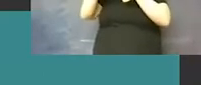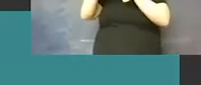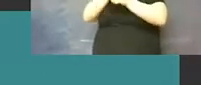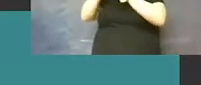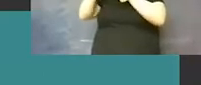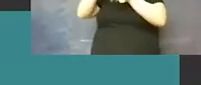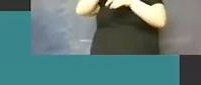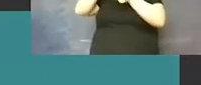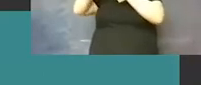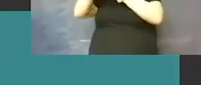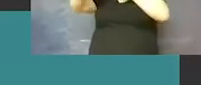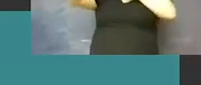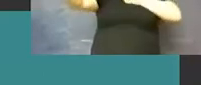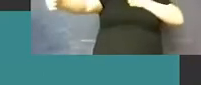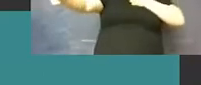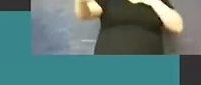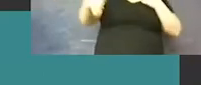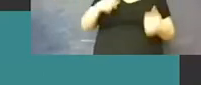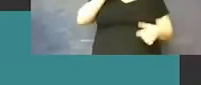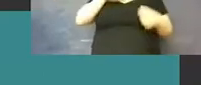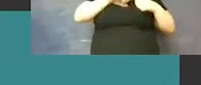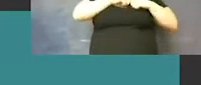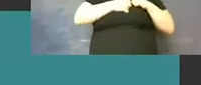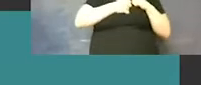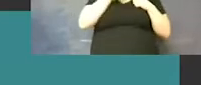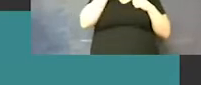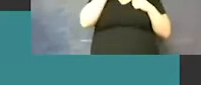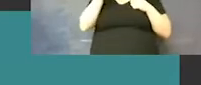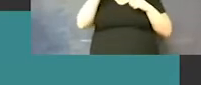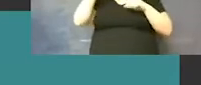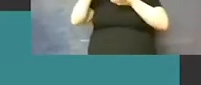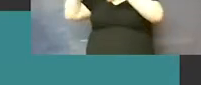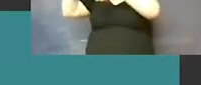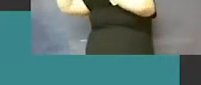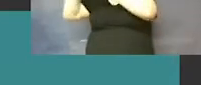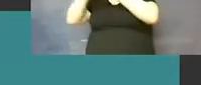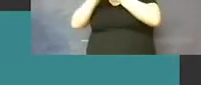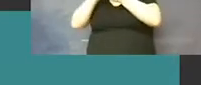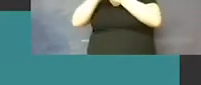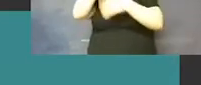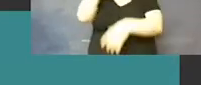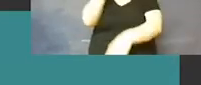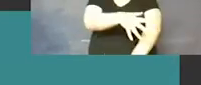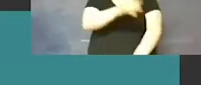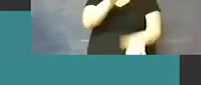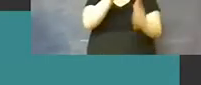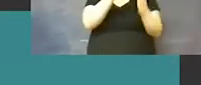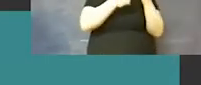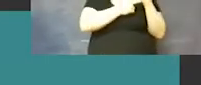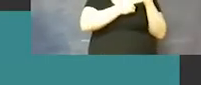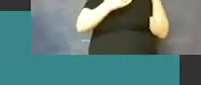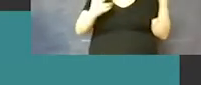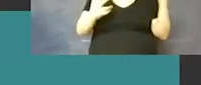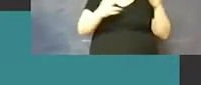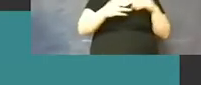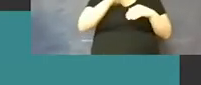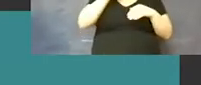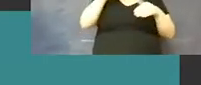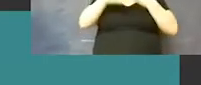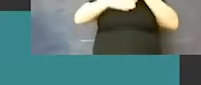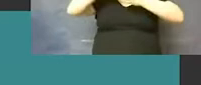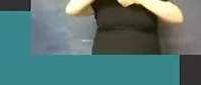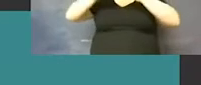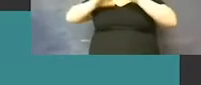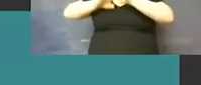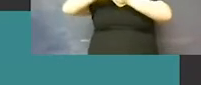disheartening to see people totally disregard those measures when they walk out of the school. This will in doubt, no doubt, lead to a rise in the cases.